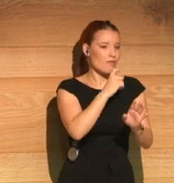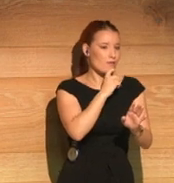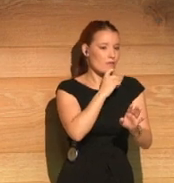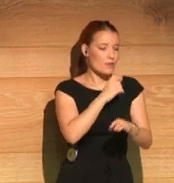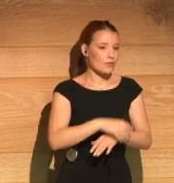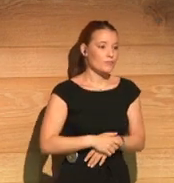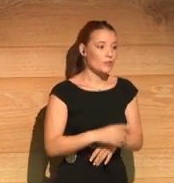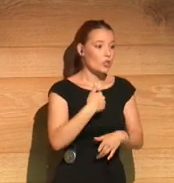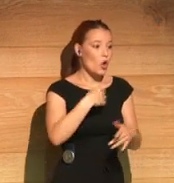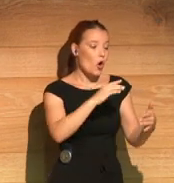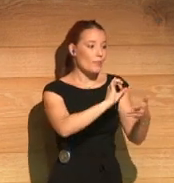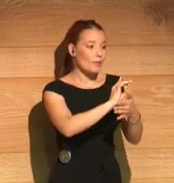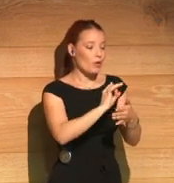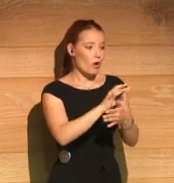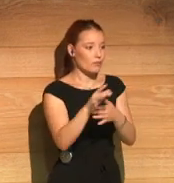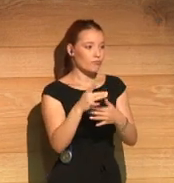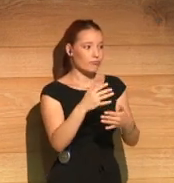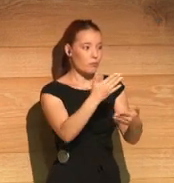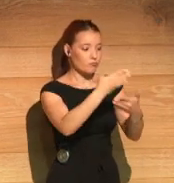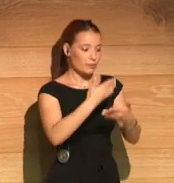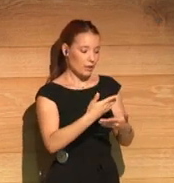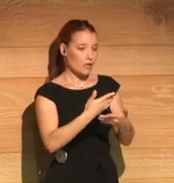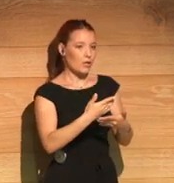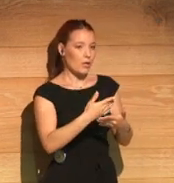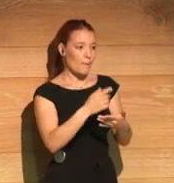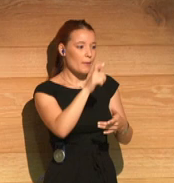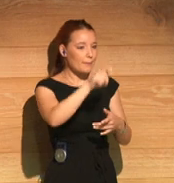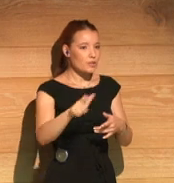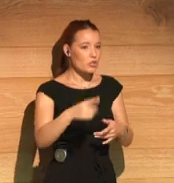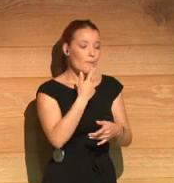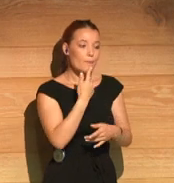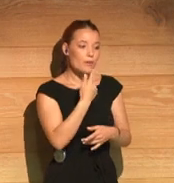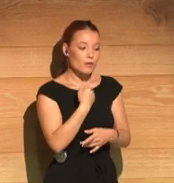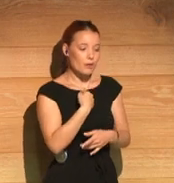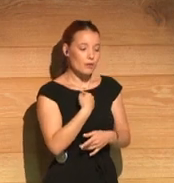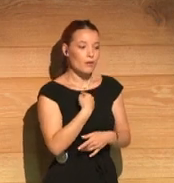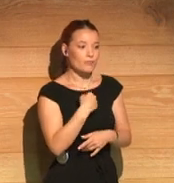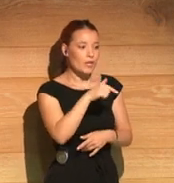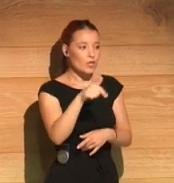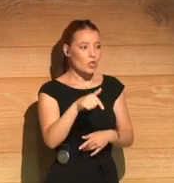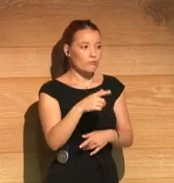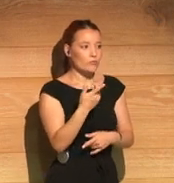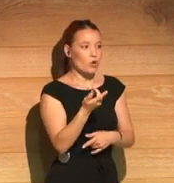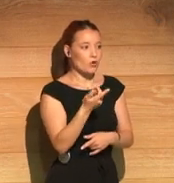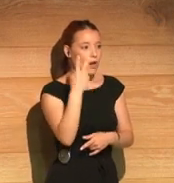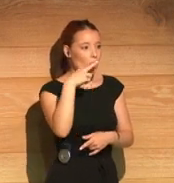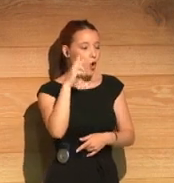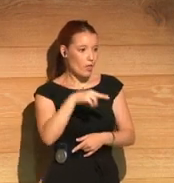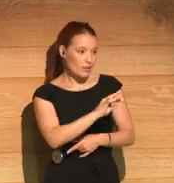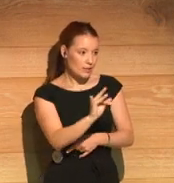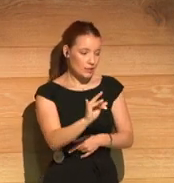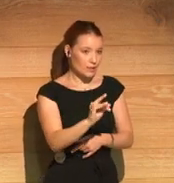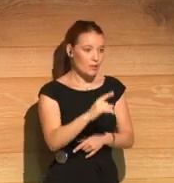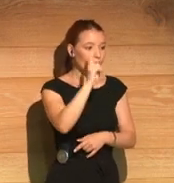that they've been able to recognize themselves in it and that they maybe made some mistakes like, you know, like getting married to somebody